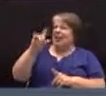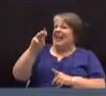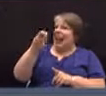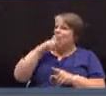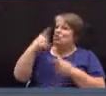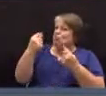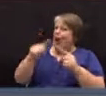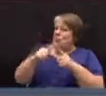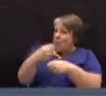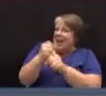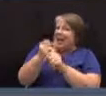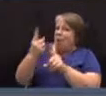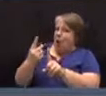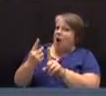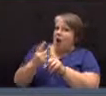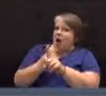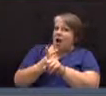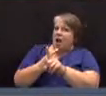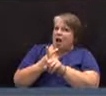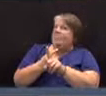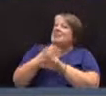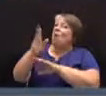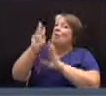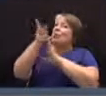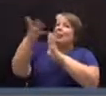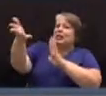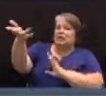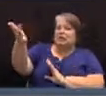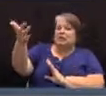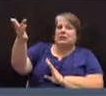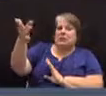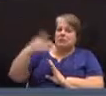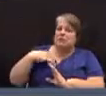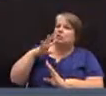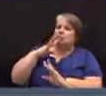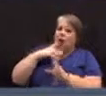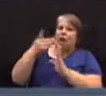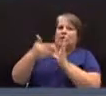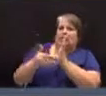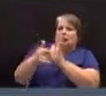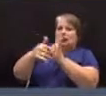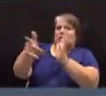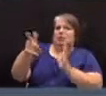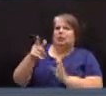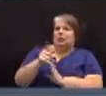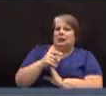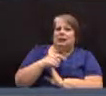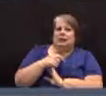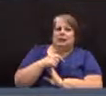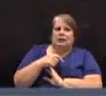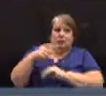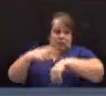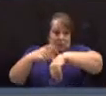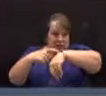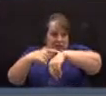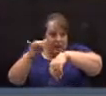but... And I hope he... it's been over two minutes, and he's been talking quite a lot. Again, Mr. Dimes, if you you really time it?